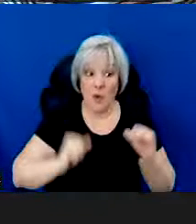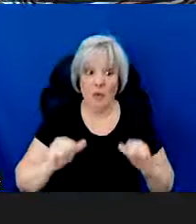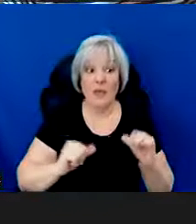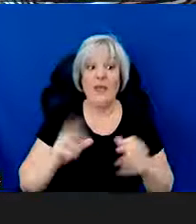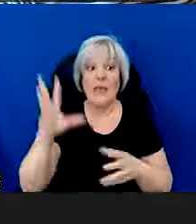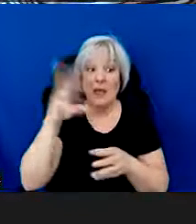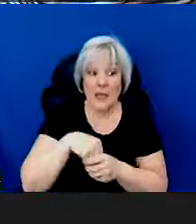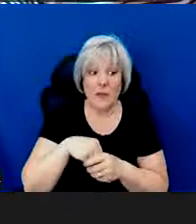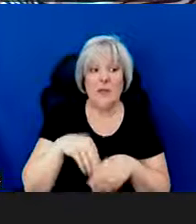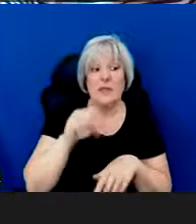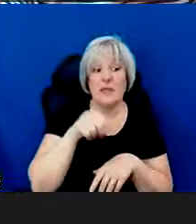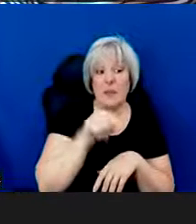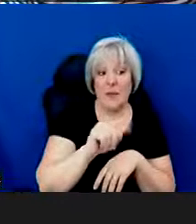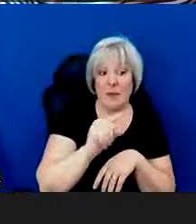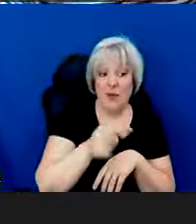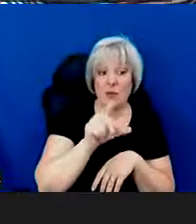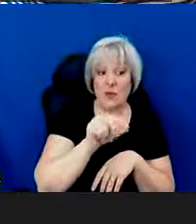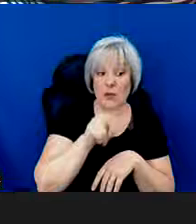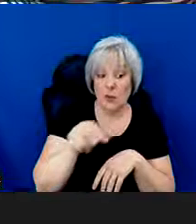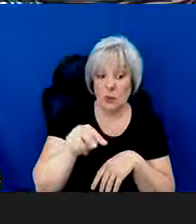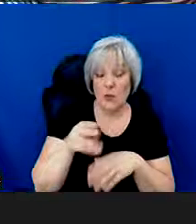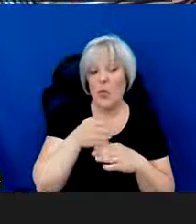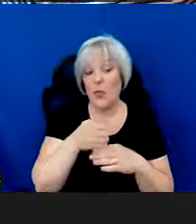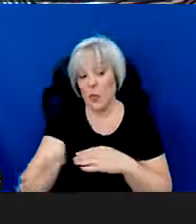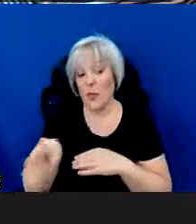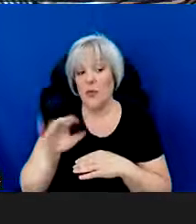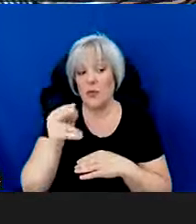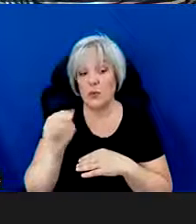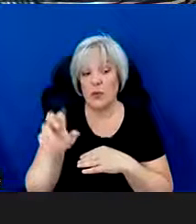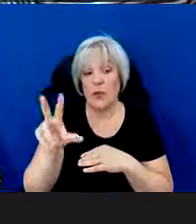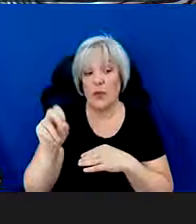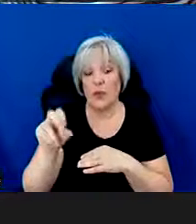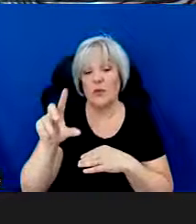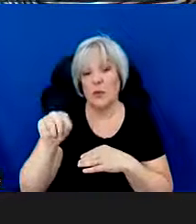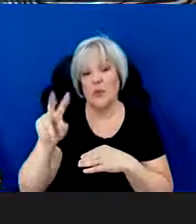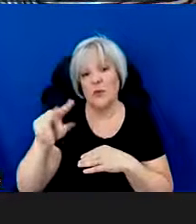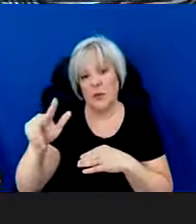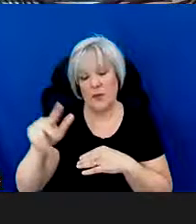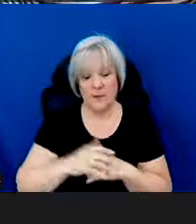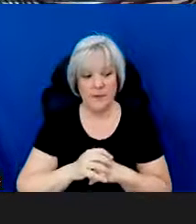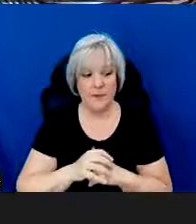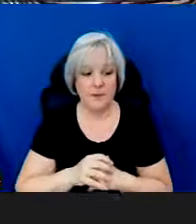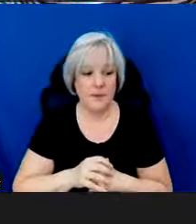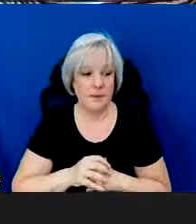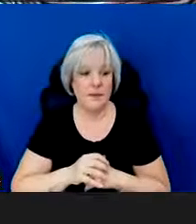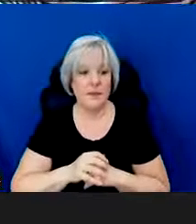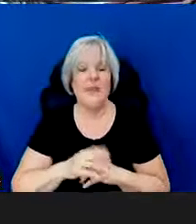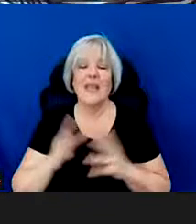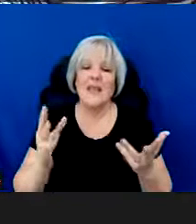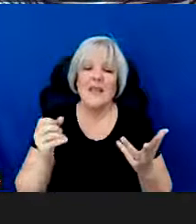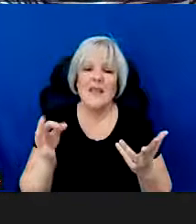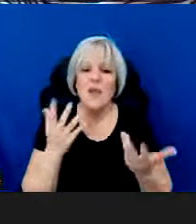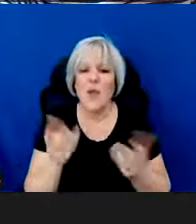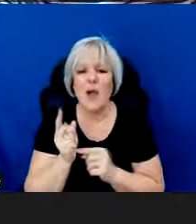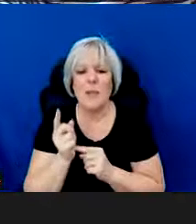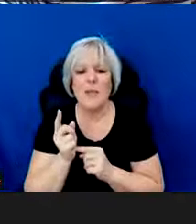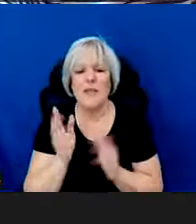is September 1st of 2022 through June 30th of 2023. And I do want to take a moment